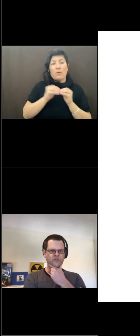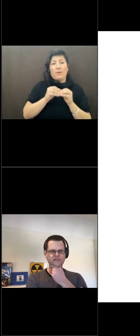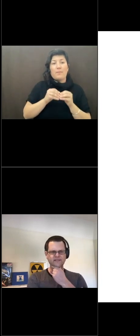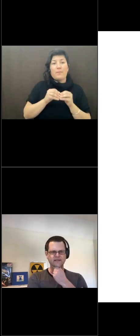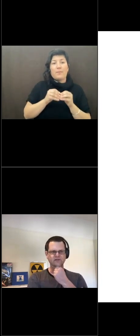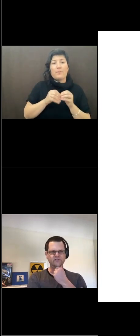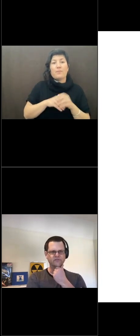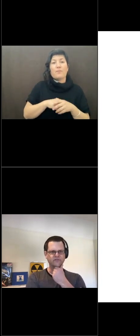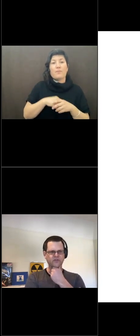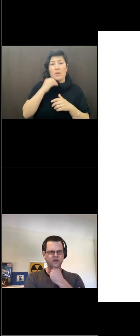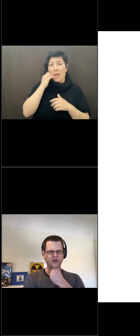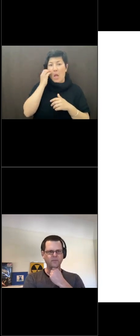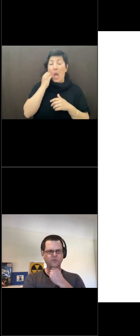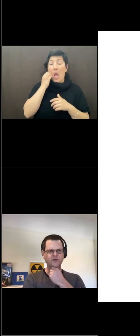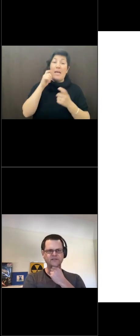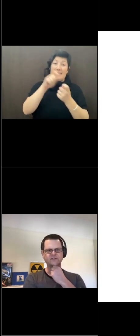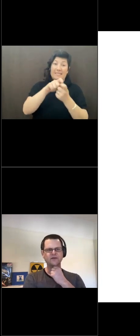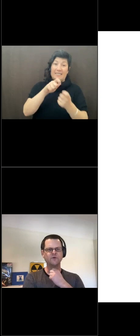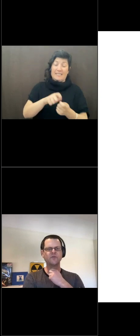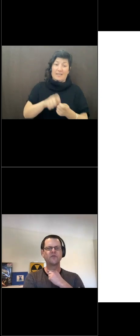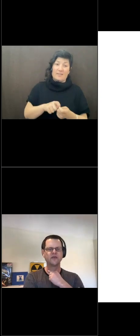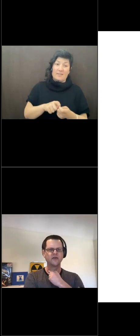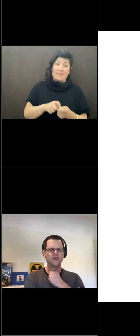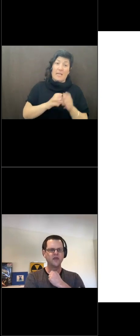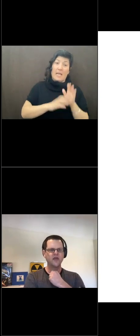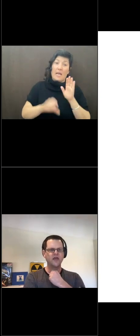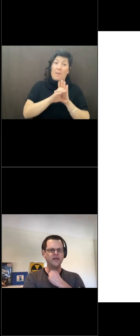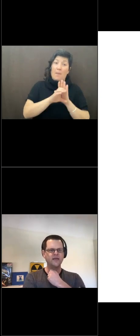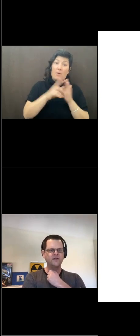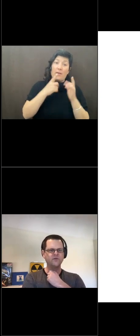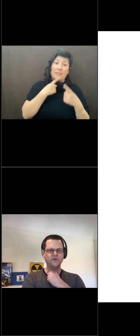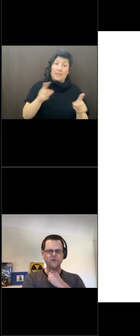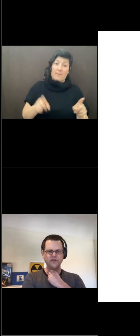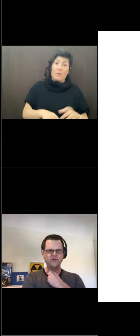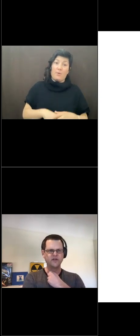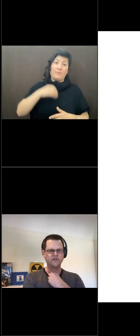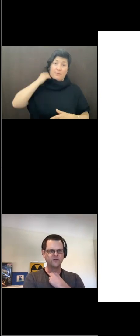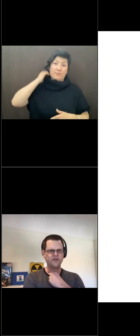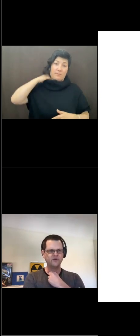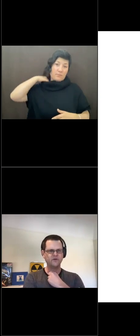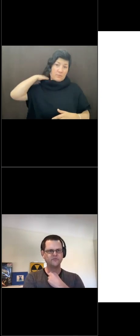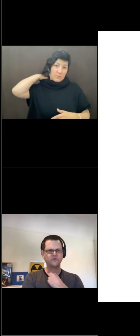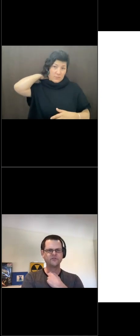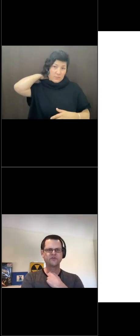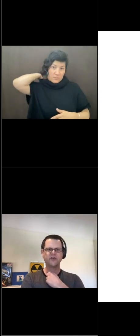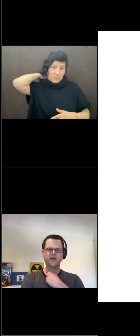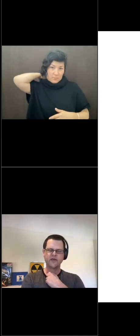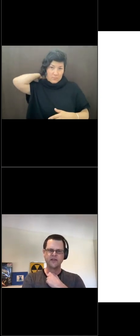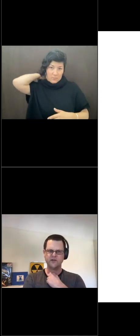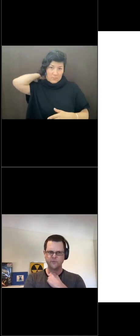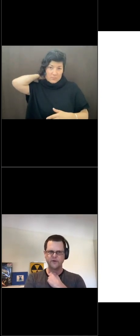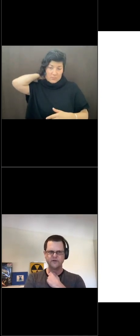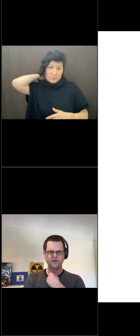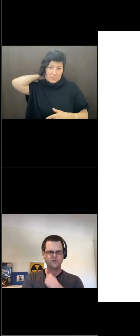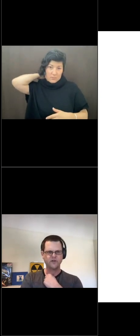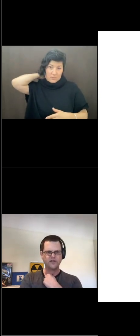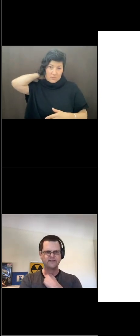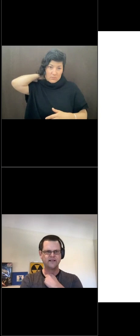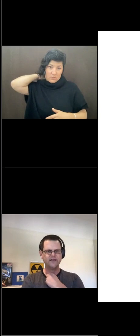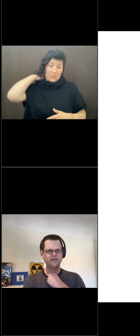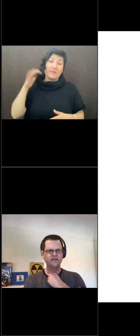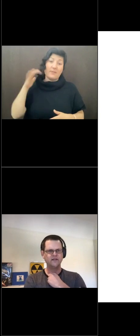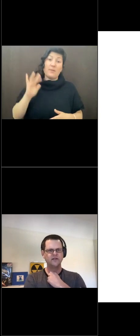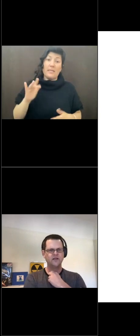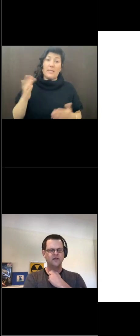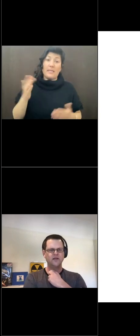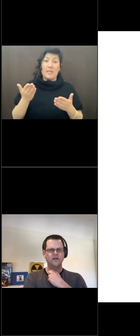Okay, now we're in the details of this kind of copyright disclaimer thing. And we need to click another here. So let's click that here button and go